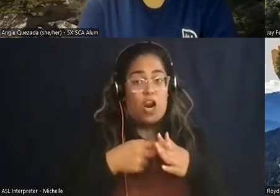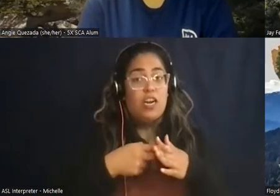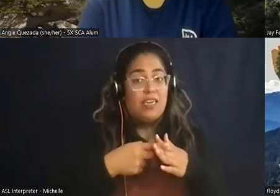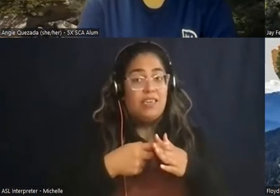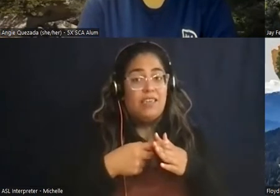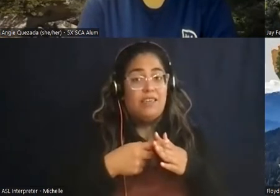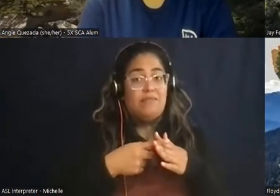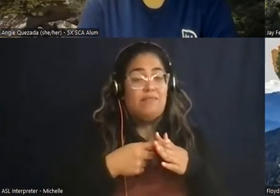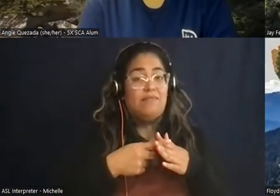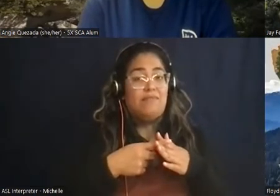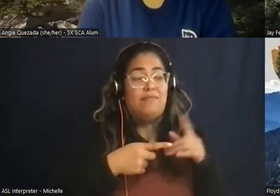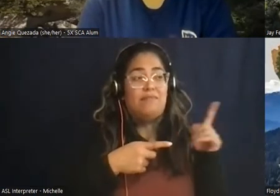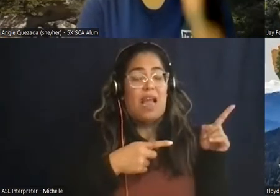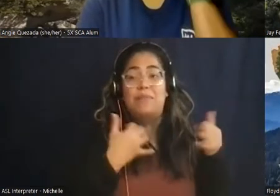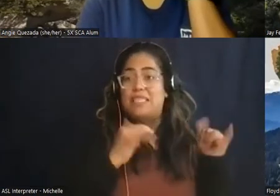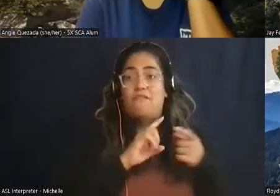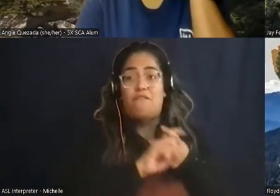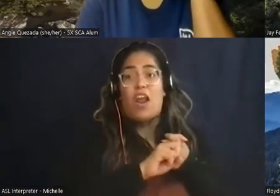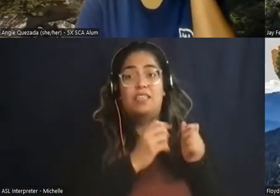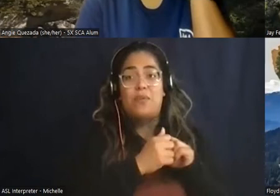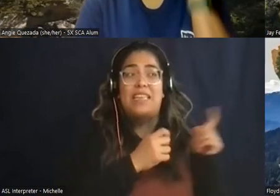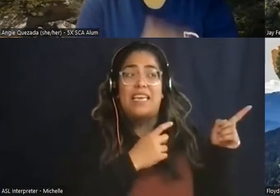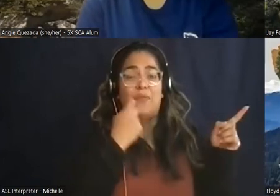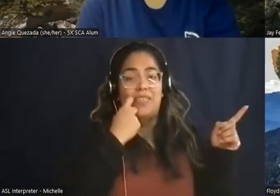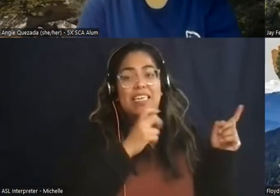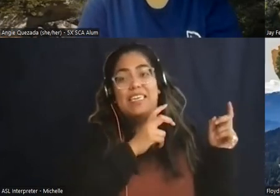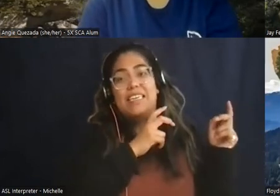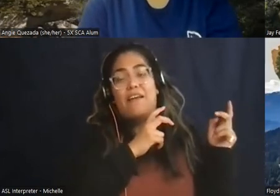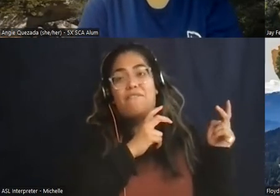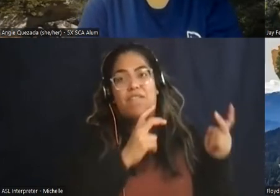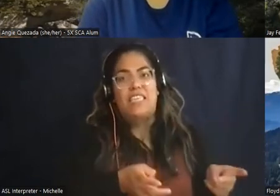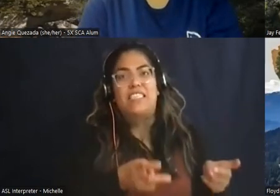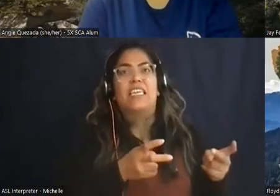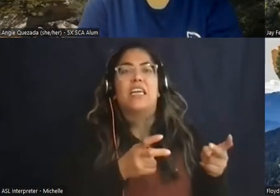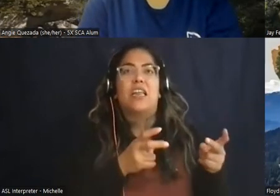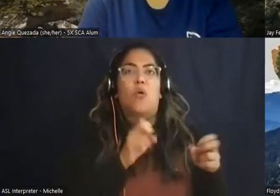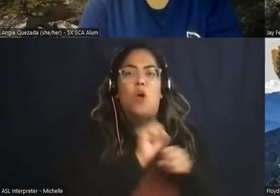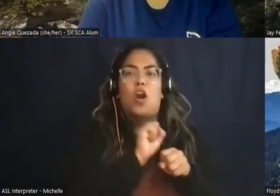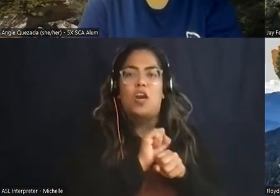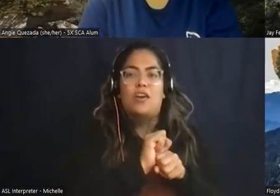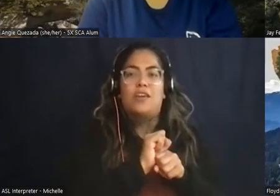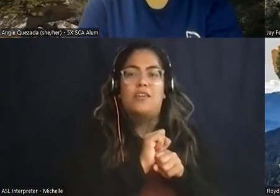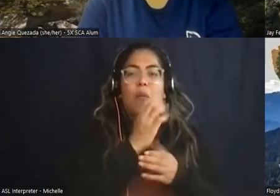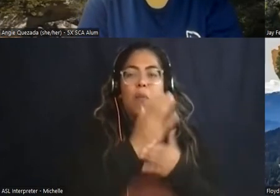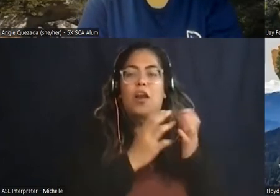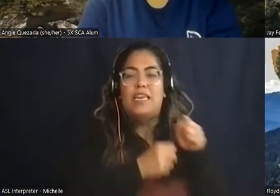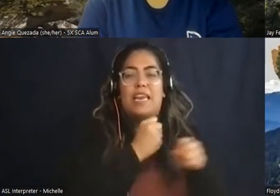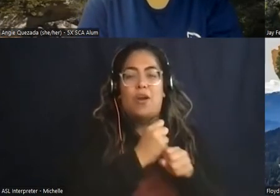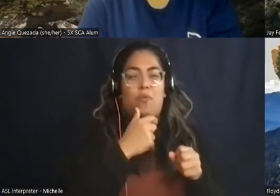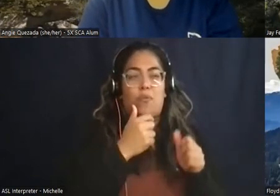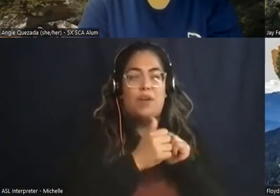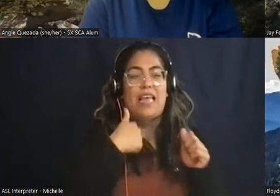volunteered with us for a couple years recently he taught me how to do photography and he came back and was taking beautiful photos for us